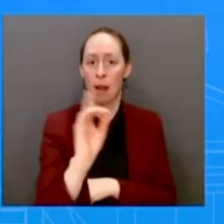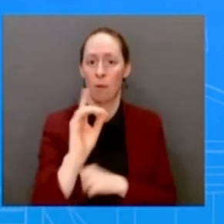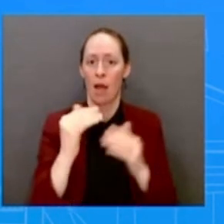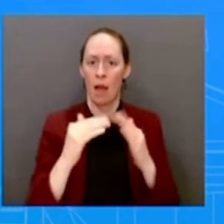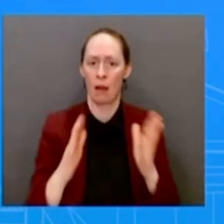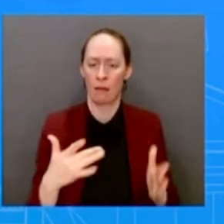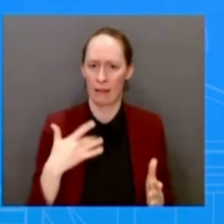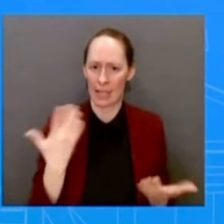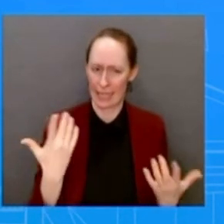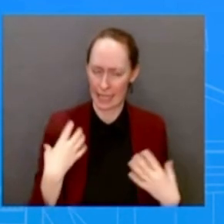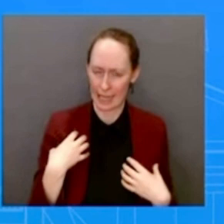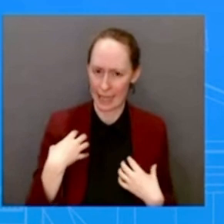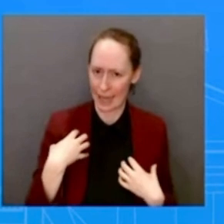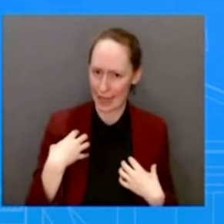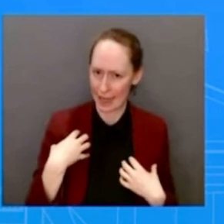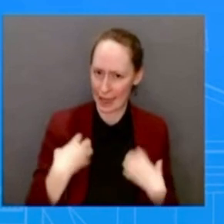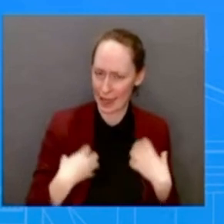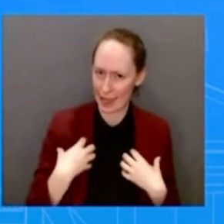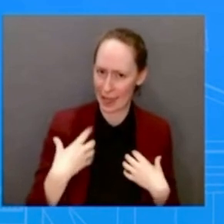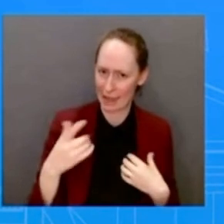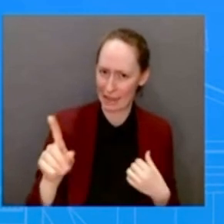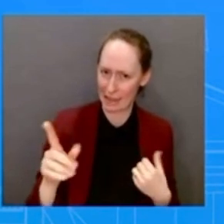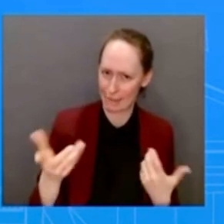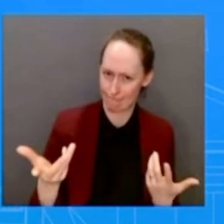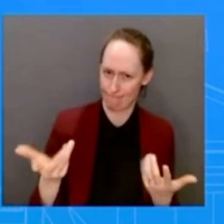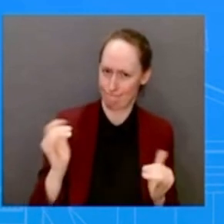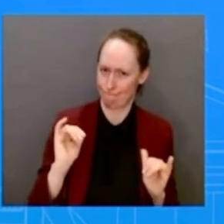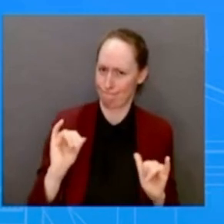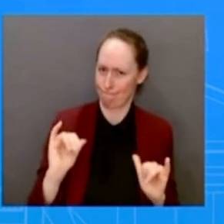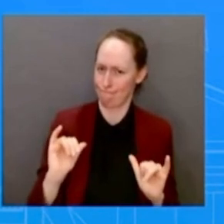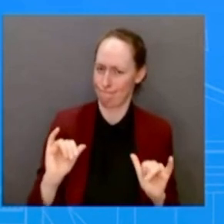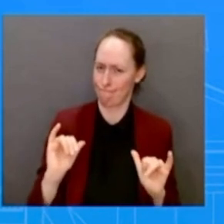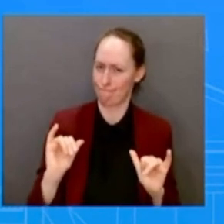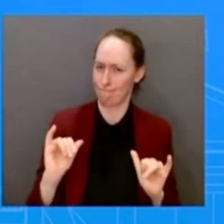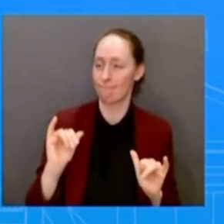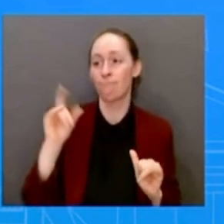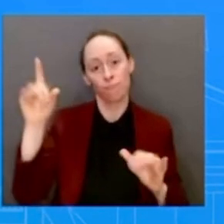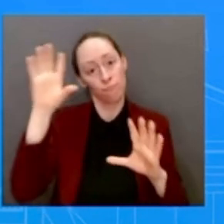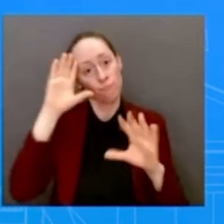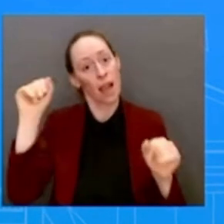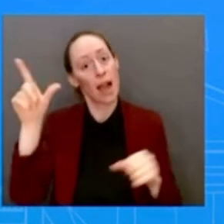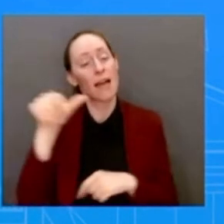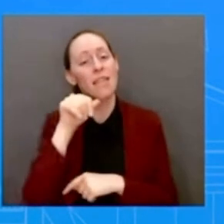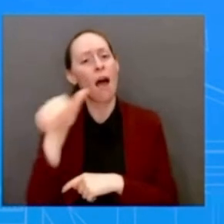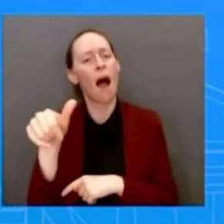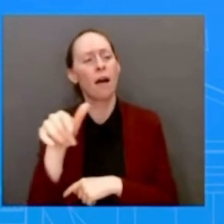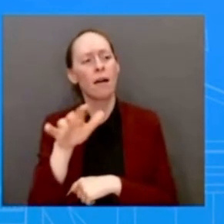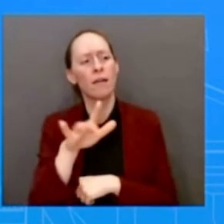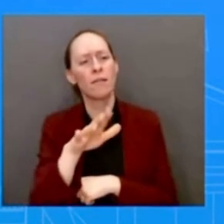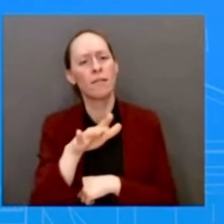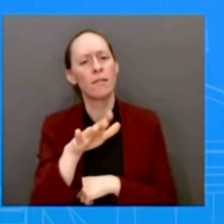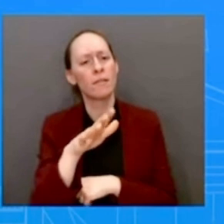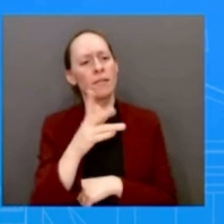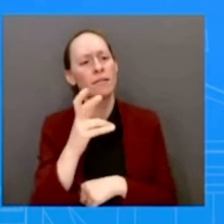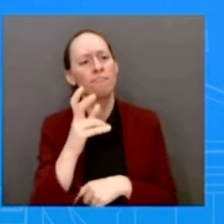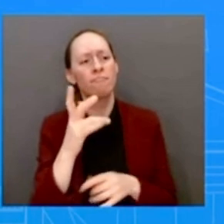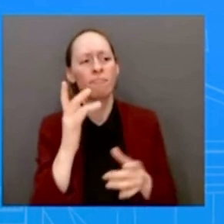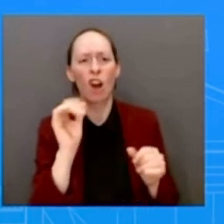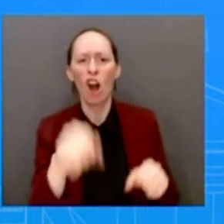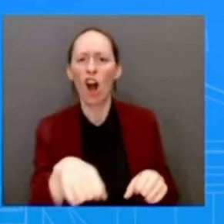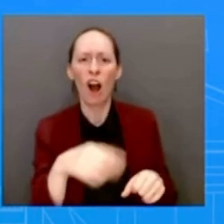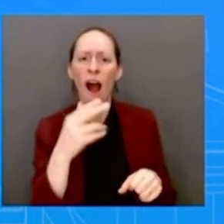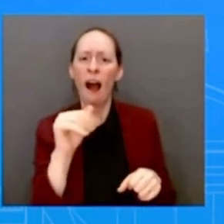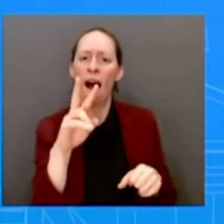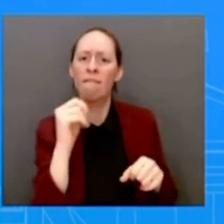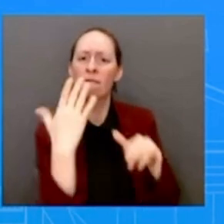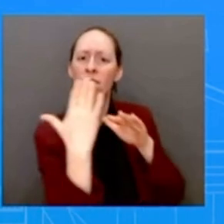effort to stop the overhaul, which is a lot of negatives, I understand, but I think you know where I'm going. So, I wanted to know, you